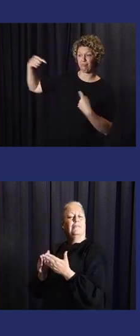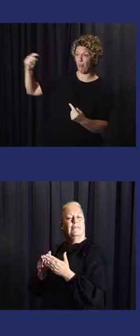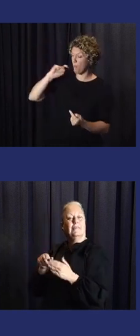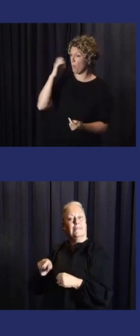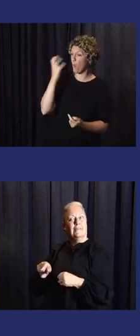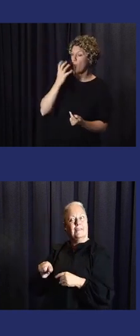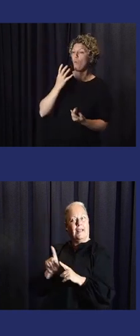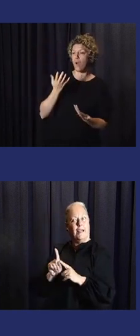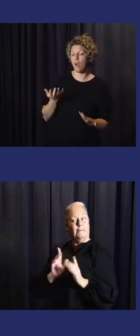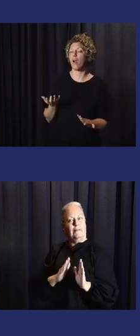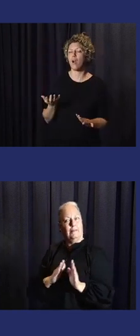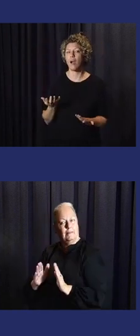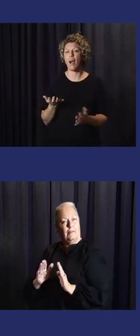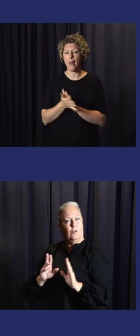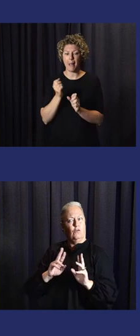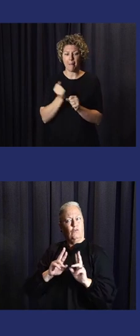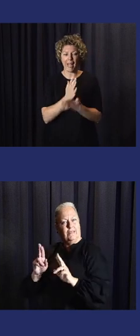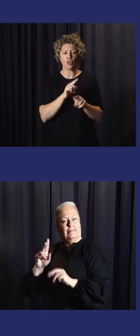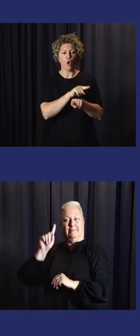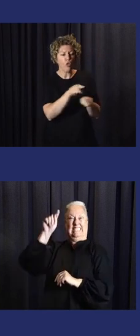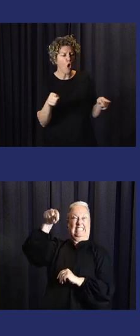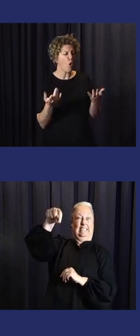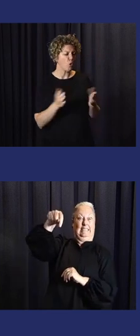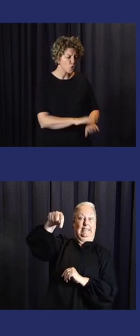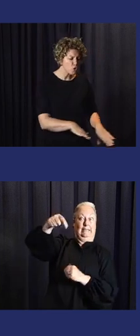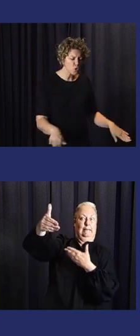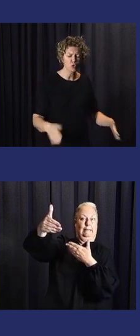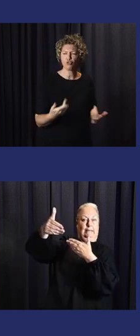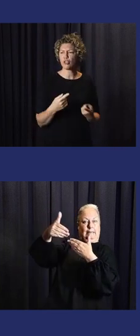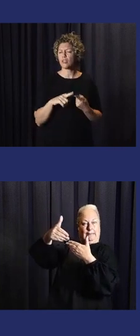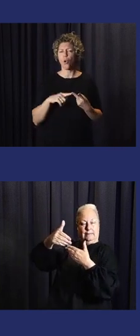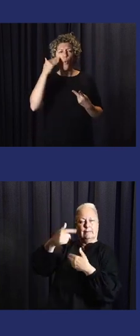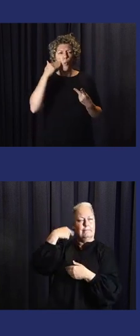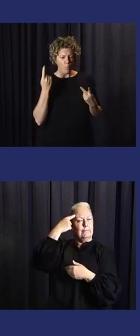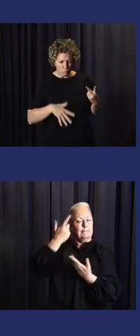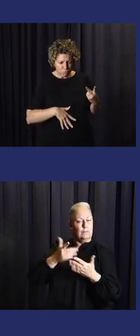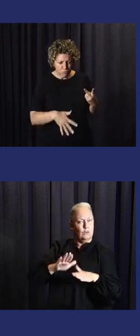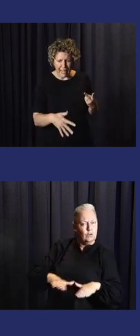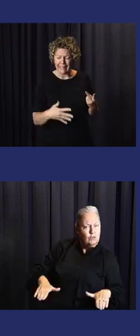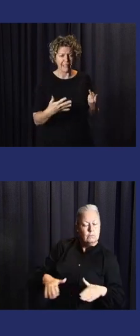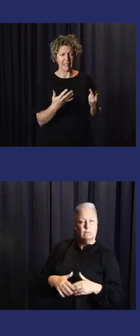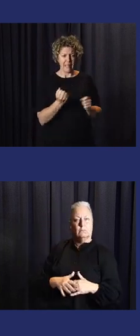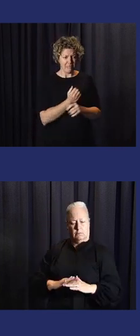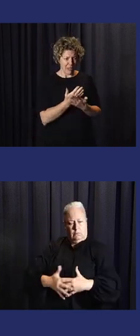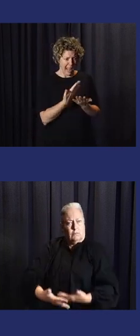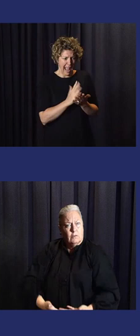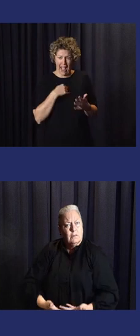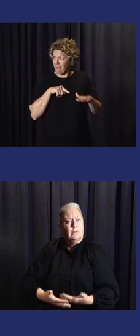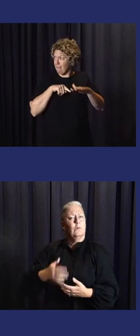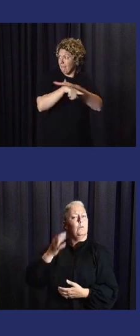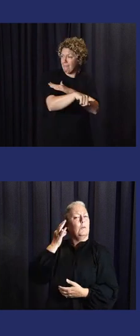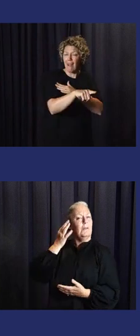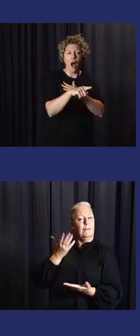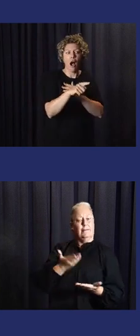to prepare for TC Yasa and to actually be ready and make sure that, you know, the most vulnerable, the